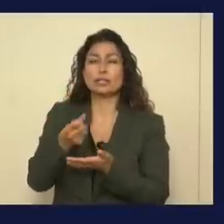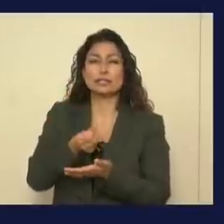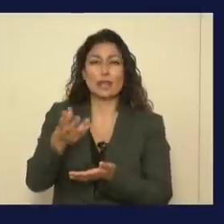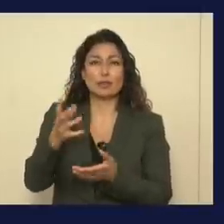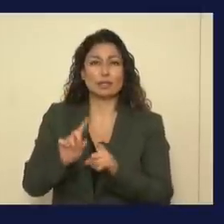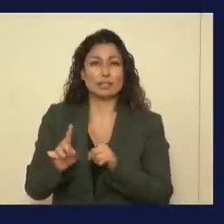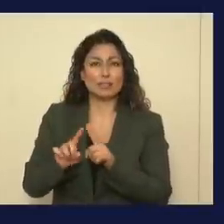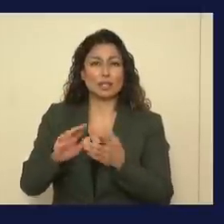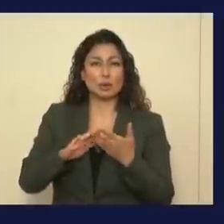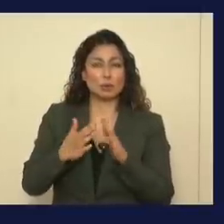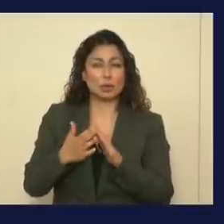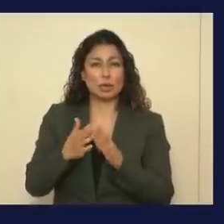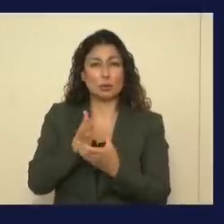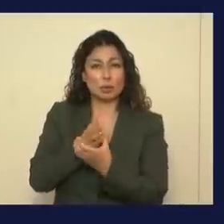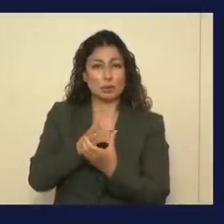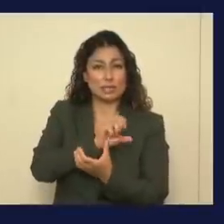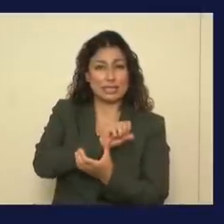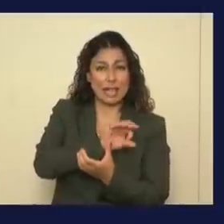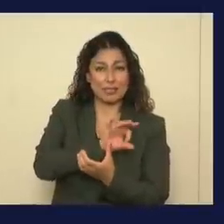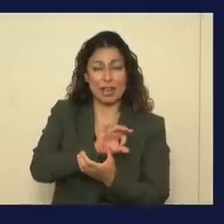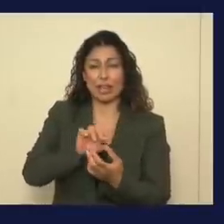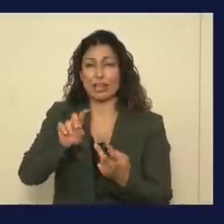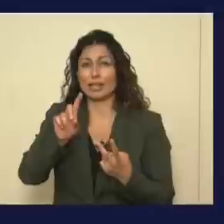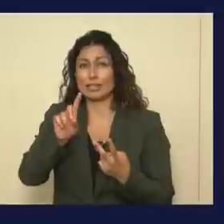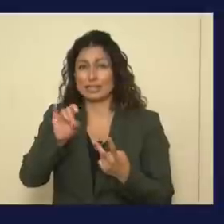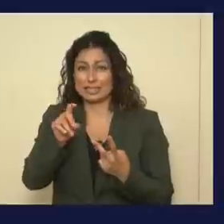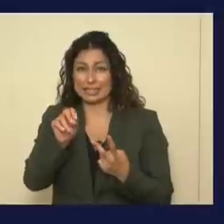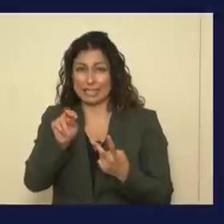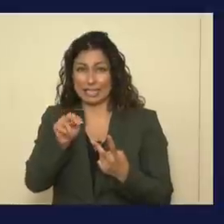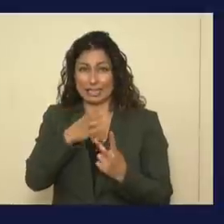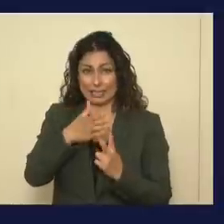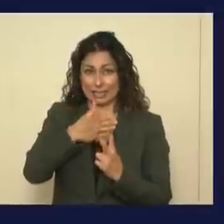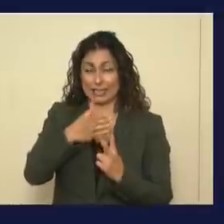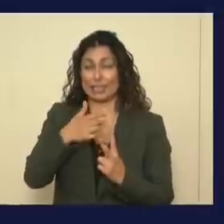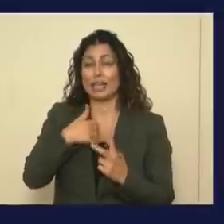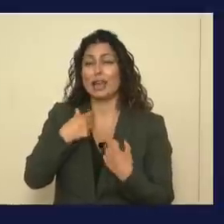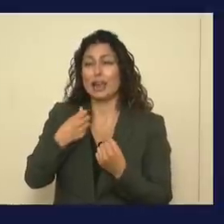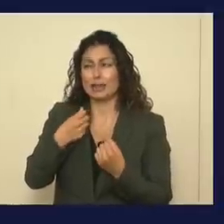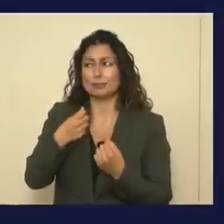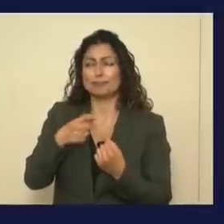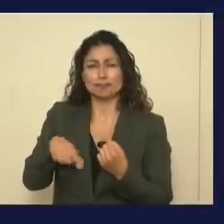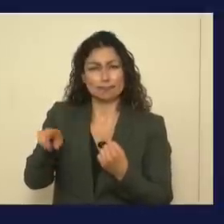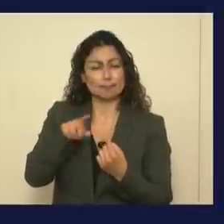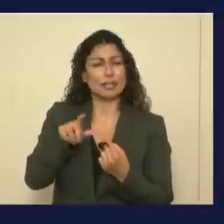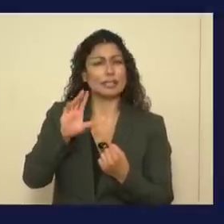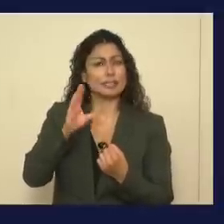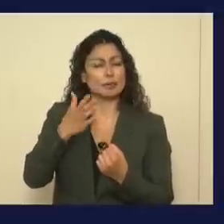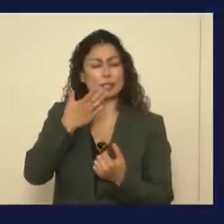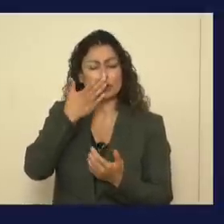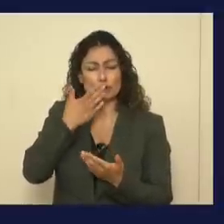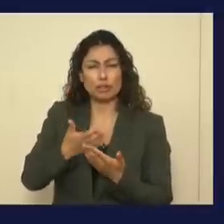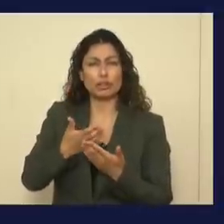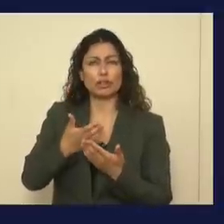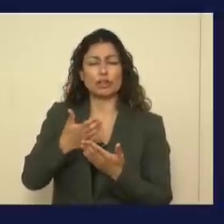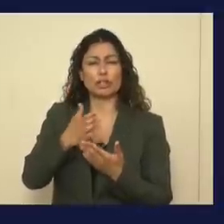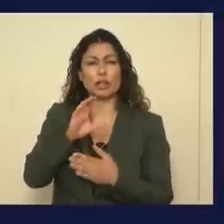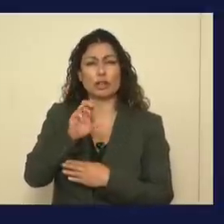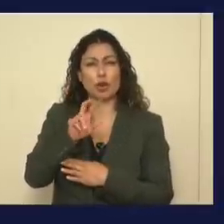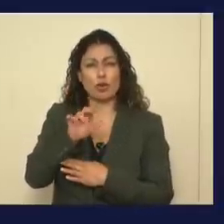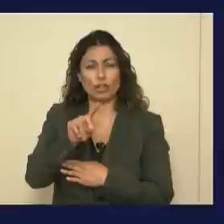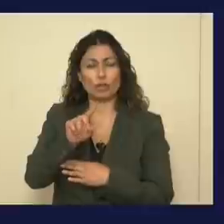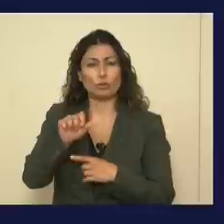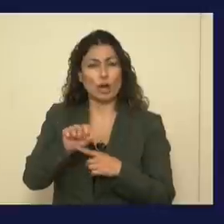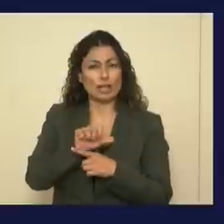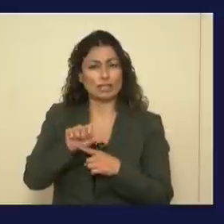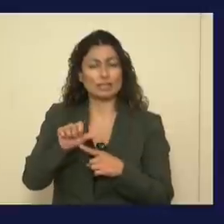between Santa Fe and Dixon who appeared to have really good COVID practices on the outside.